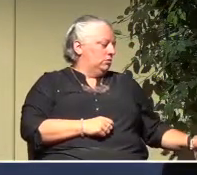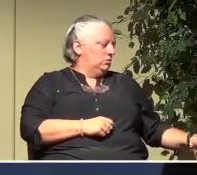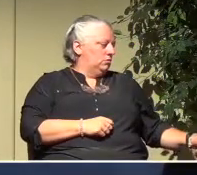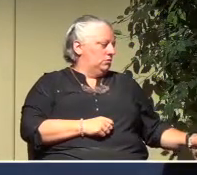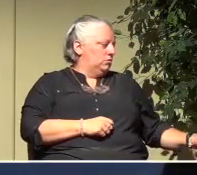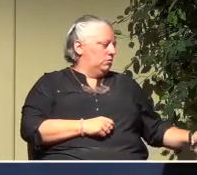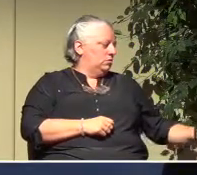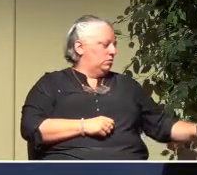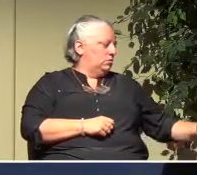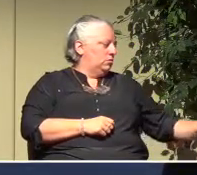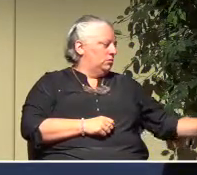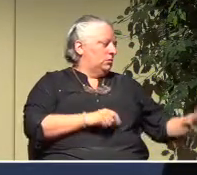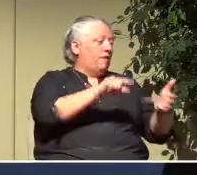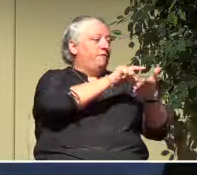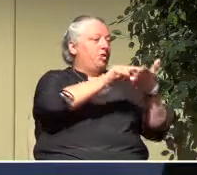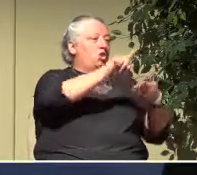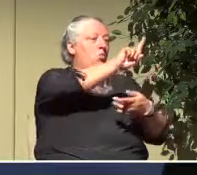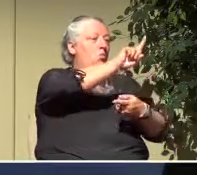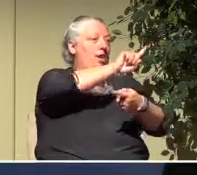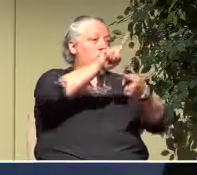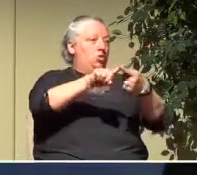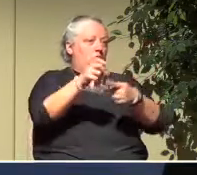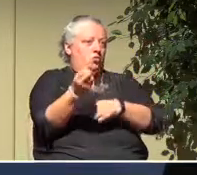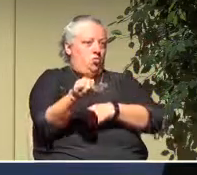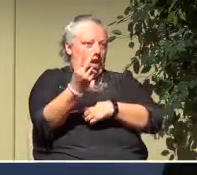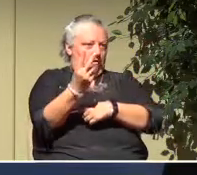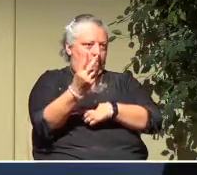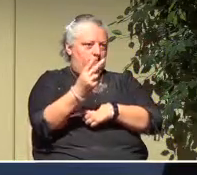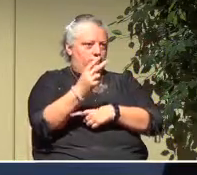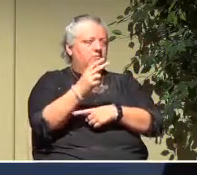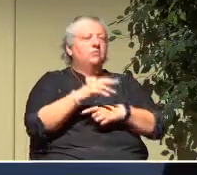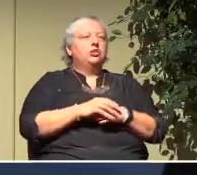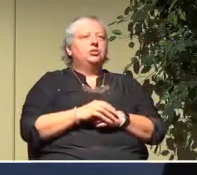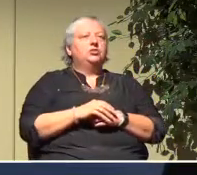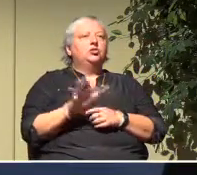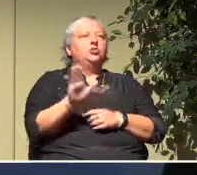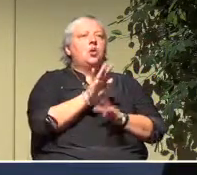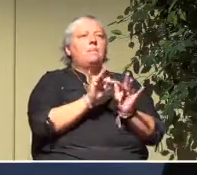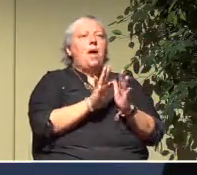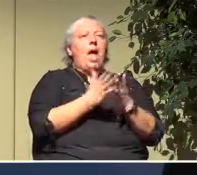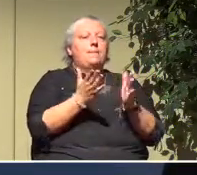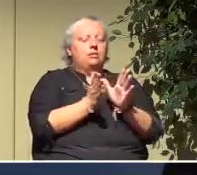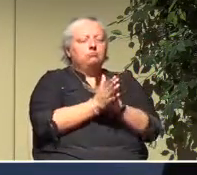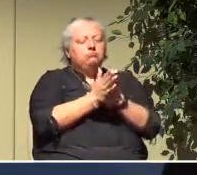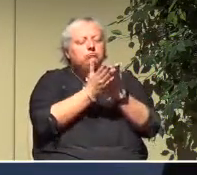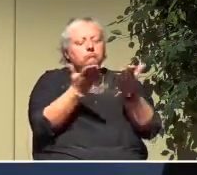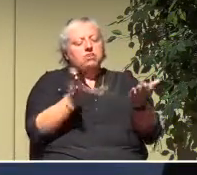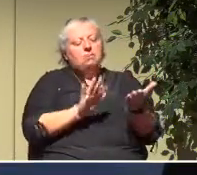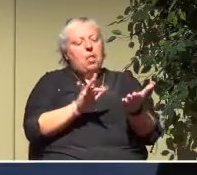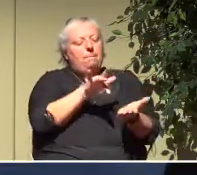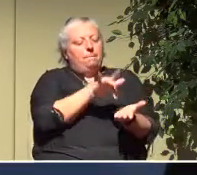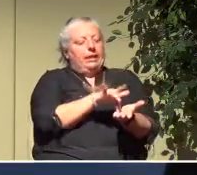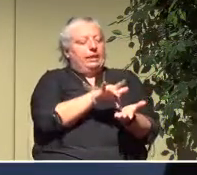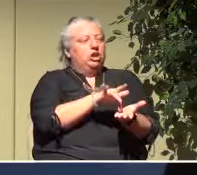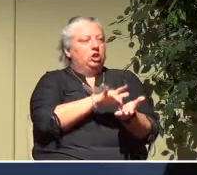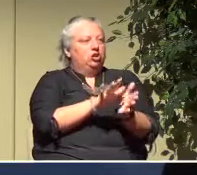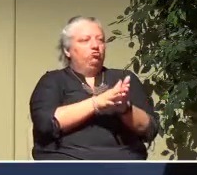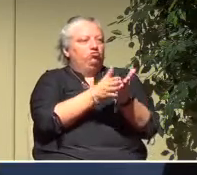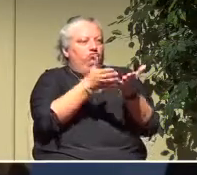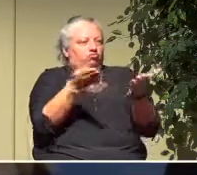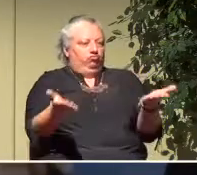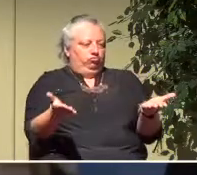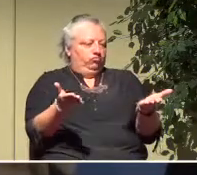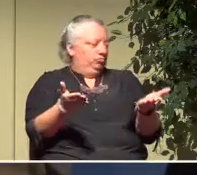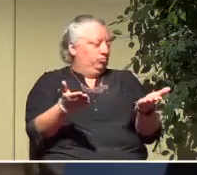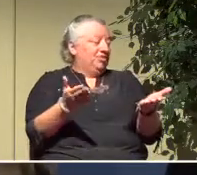verses. You can find it in your Bibles about midway through Scripture. And we encourage